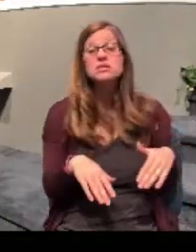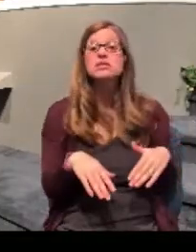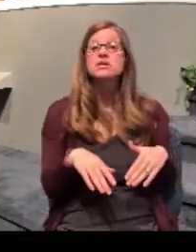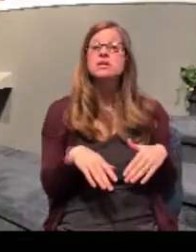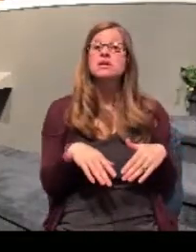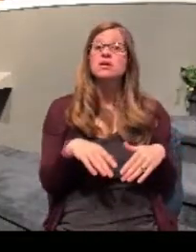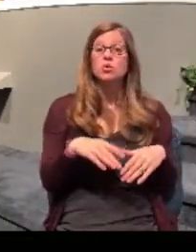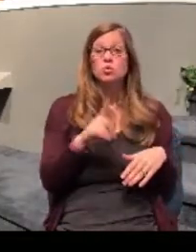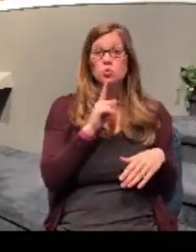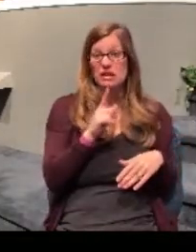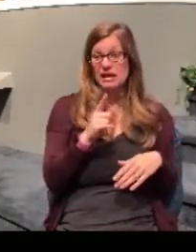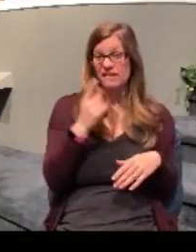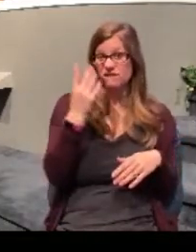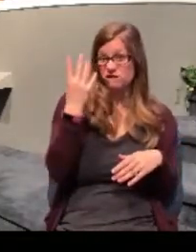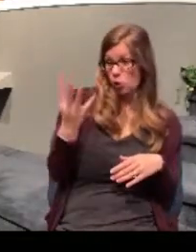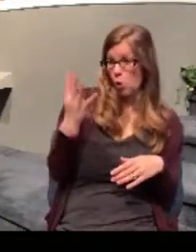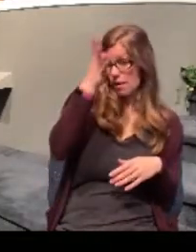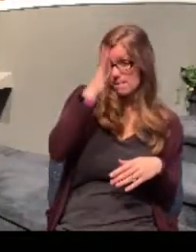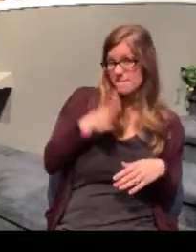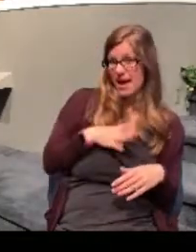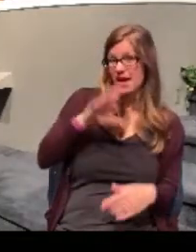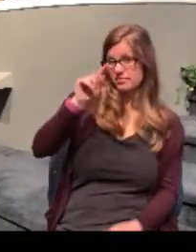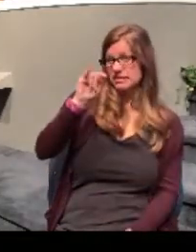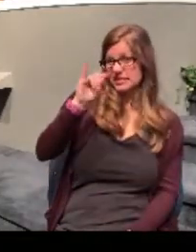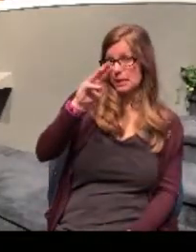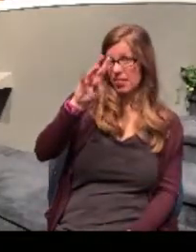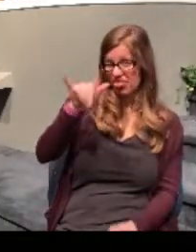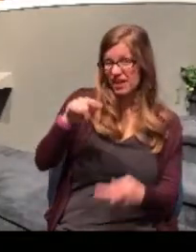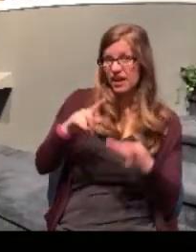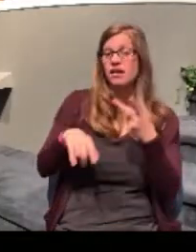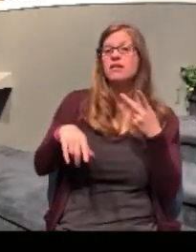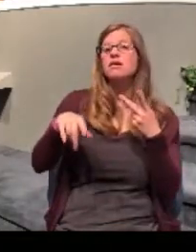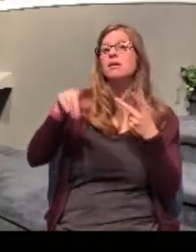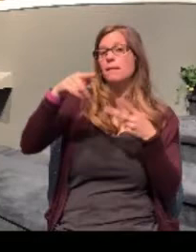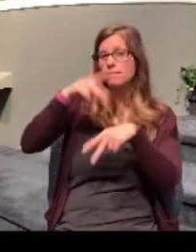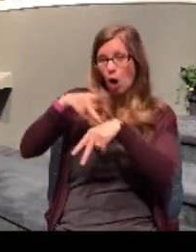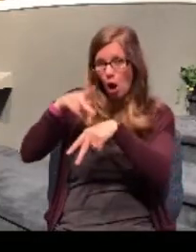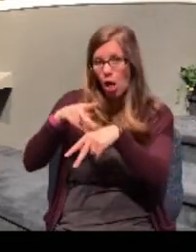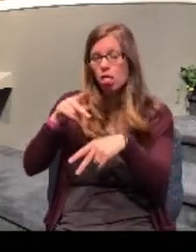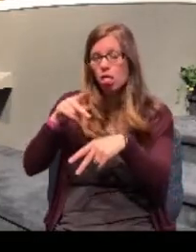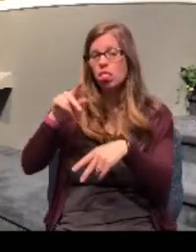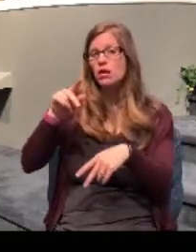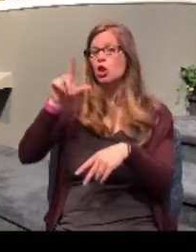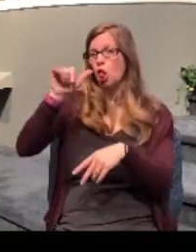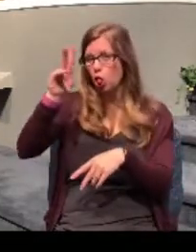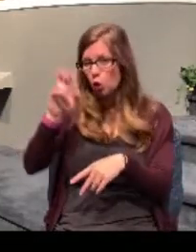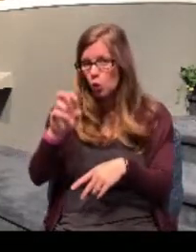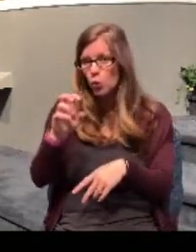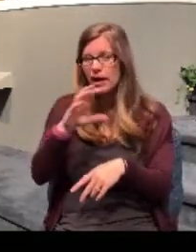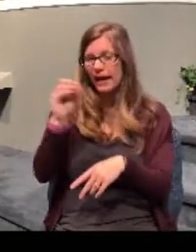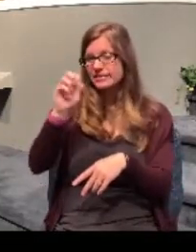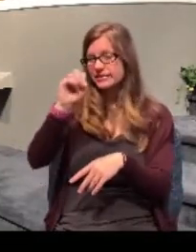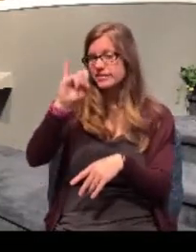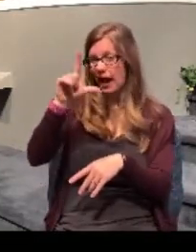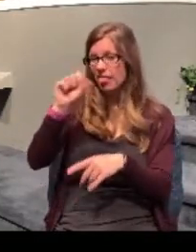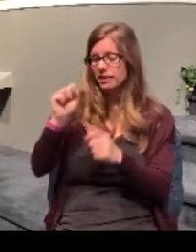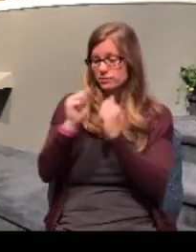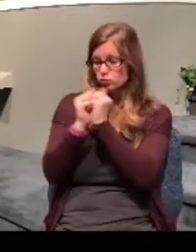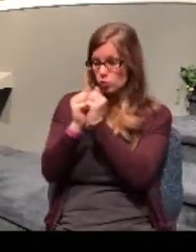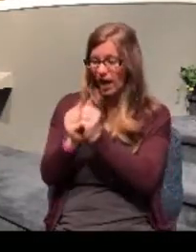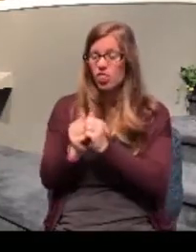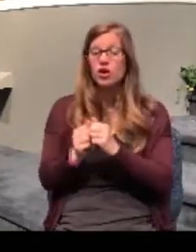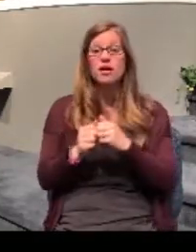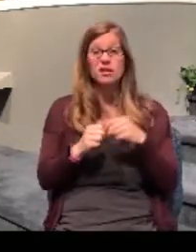mind there were four of them. She accommodated this missionary team as well as the new church there in the city of